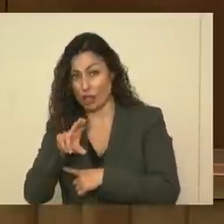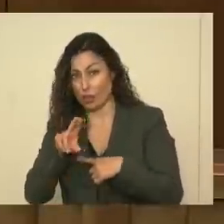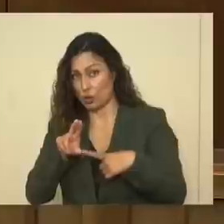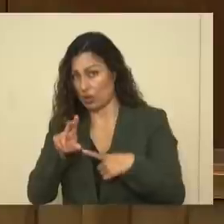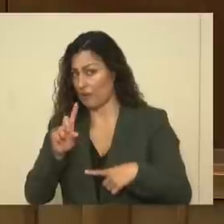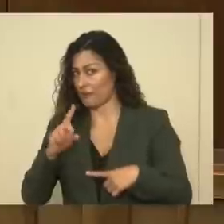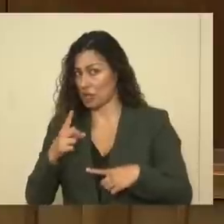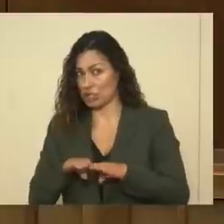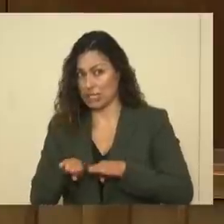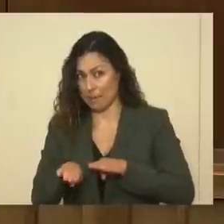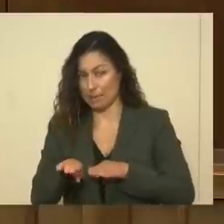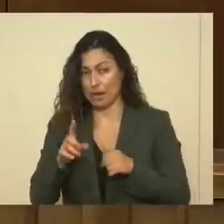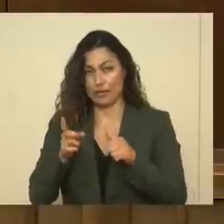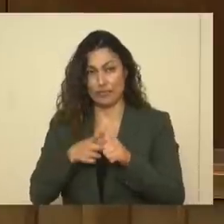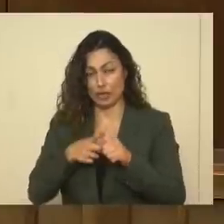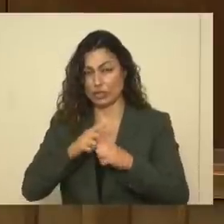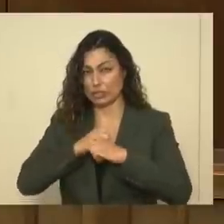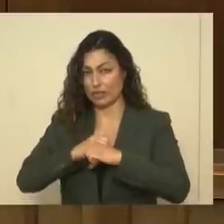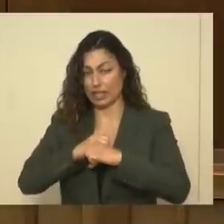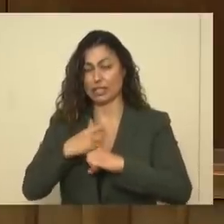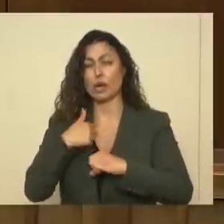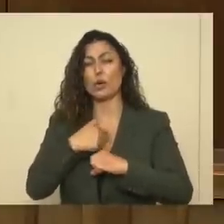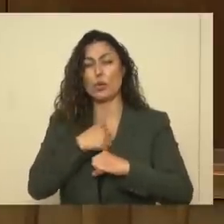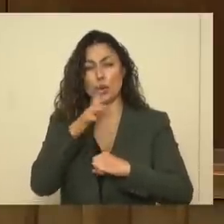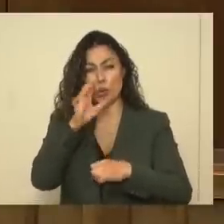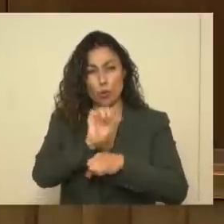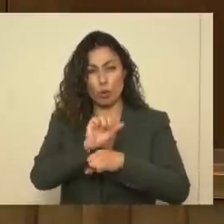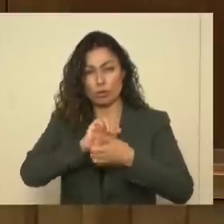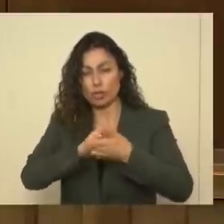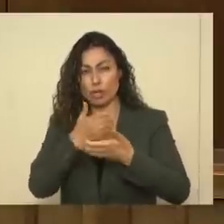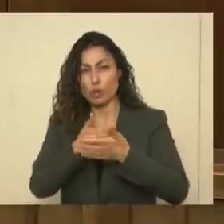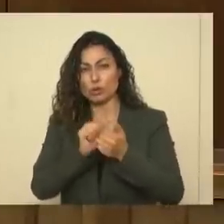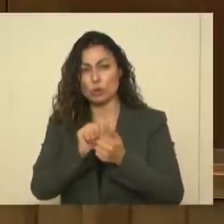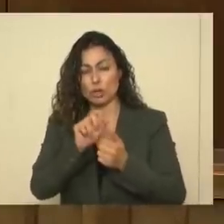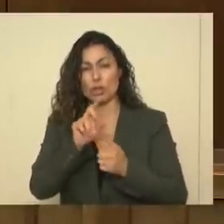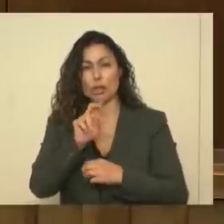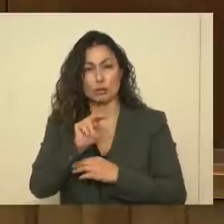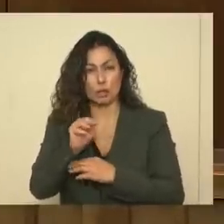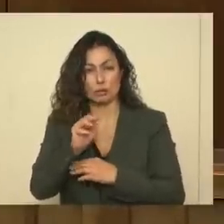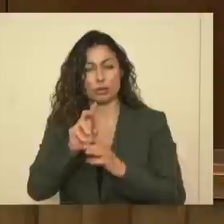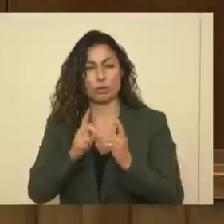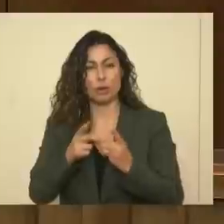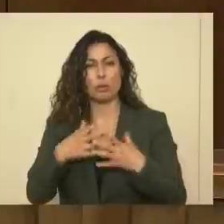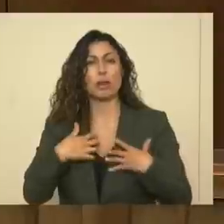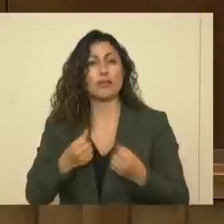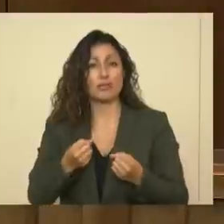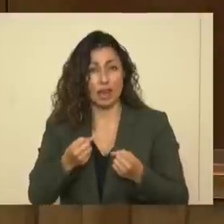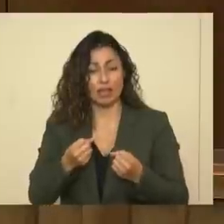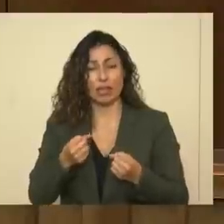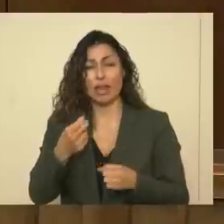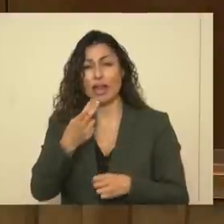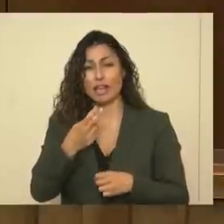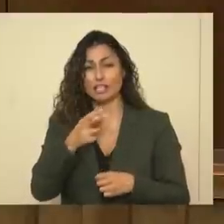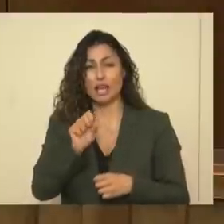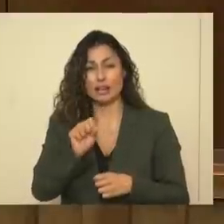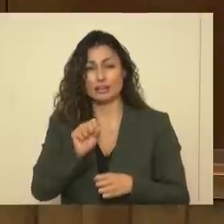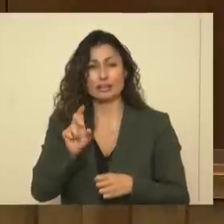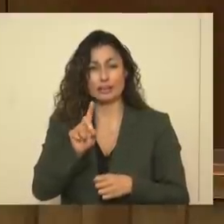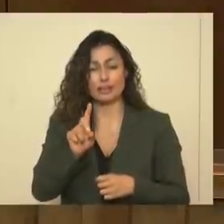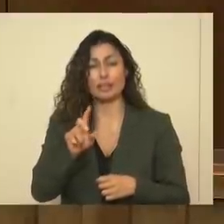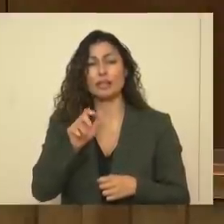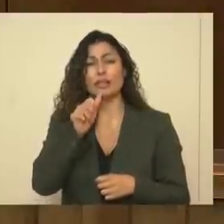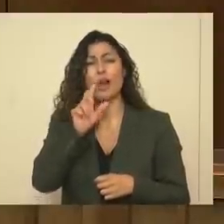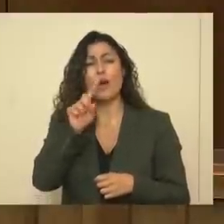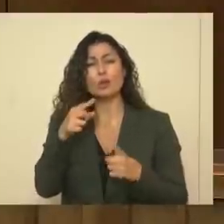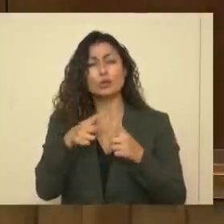our first step. That is our first line of defense. We are working closely with the New Mexico Department of Health and HSD in order to